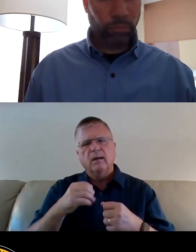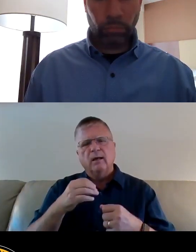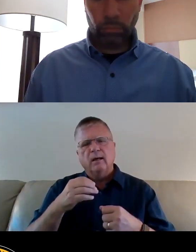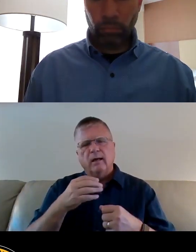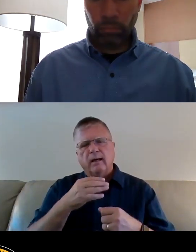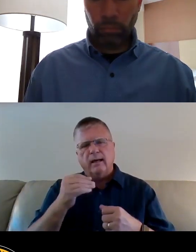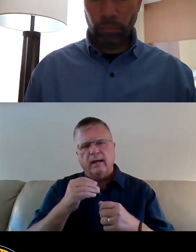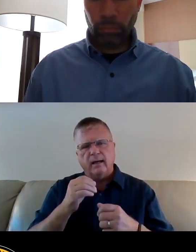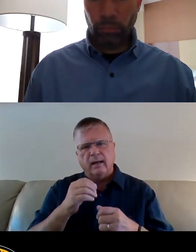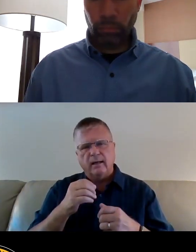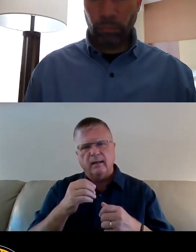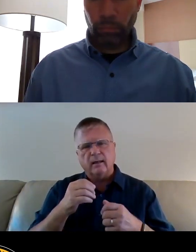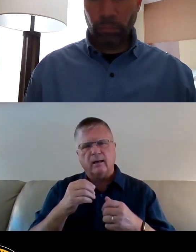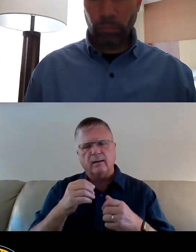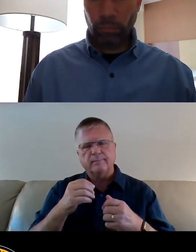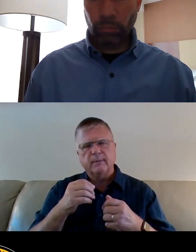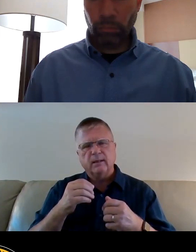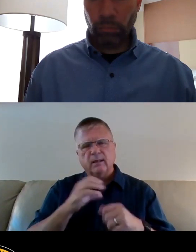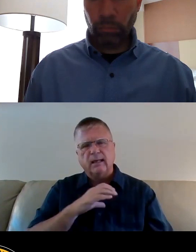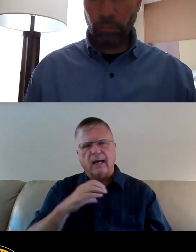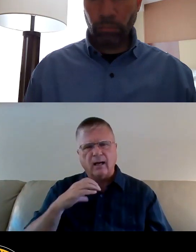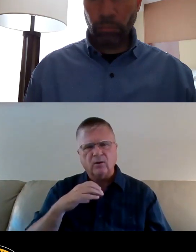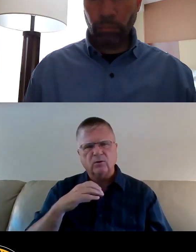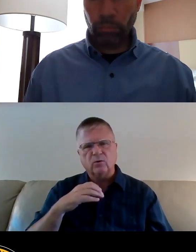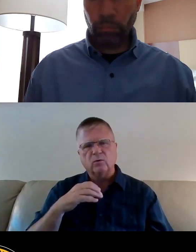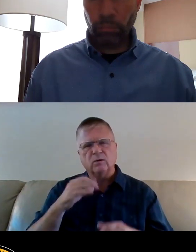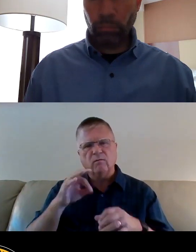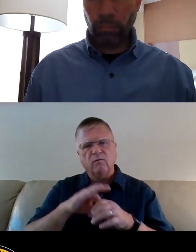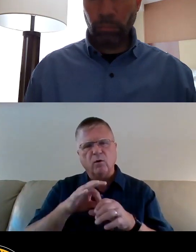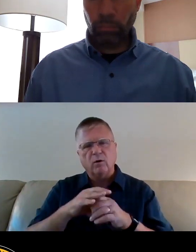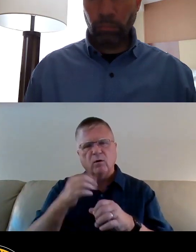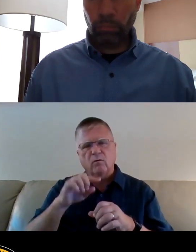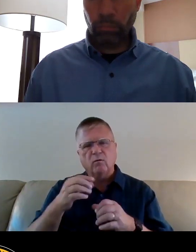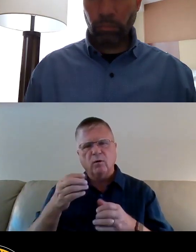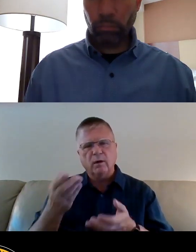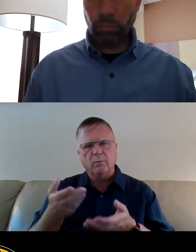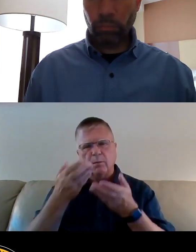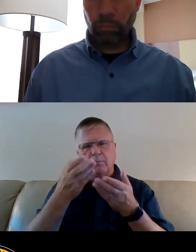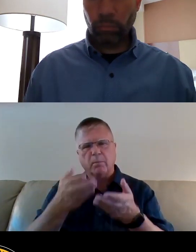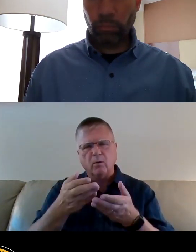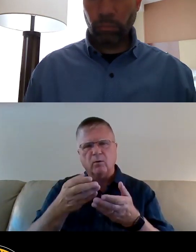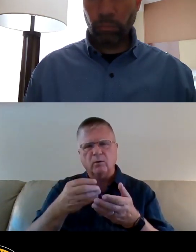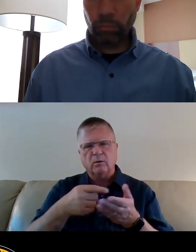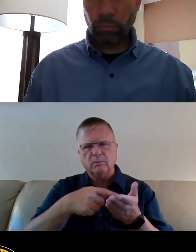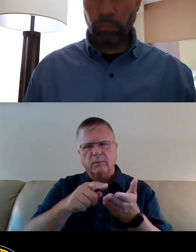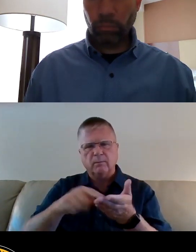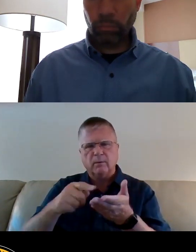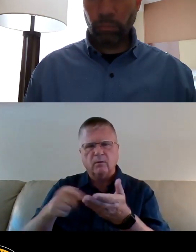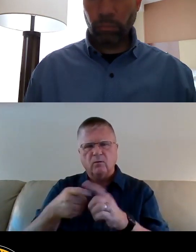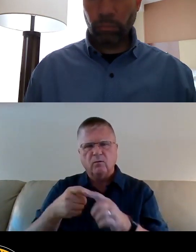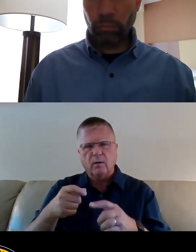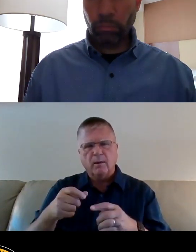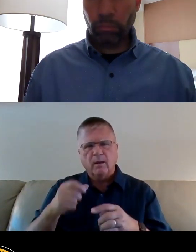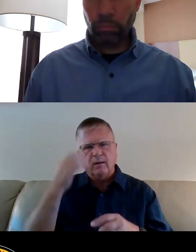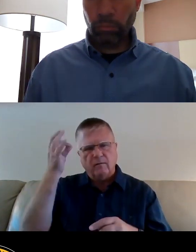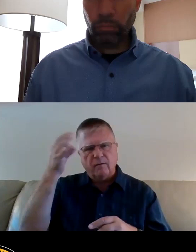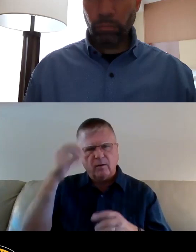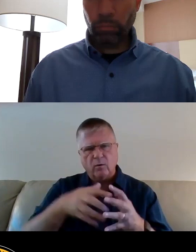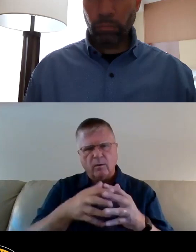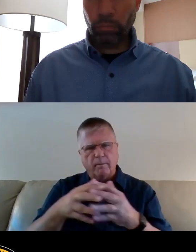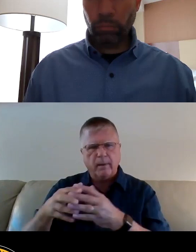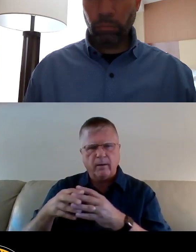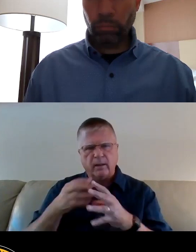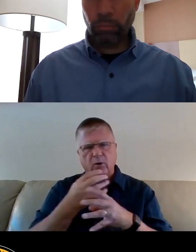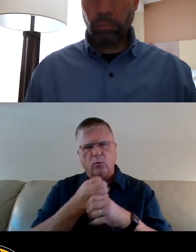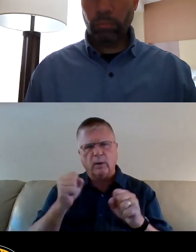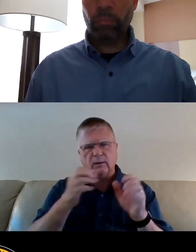council's vote in favor of the presented allocations from the Federal American Rescue Plan. The funding